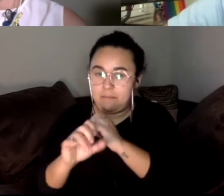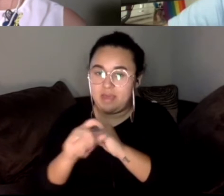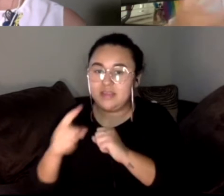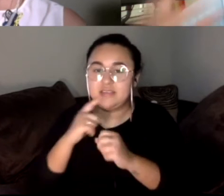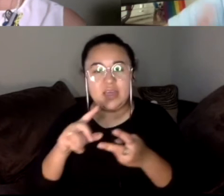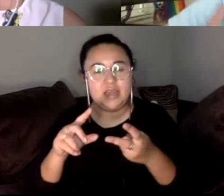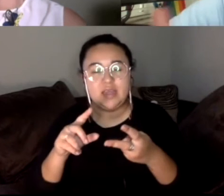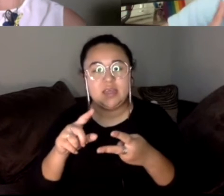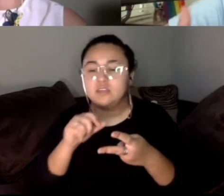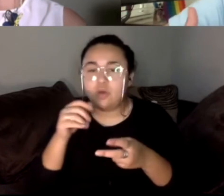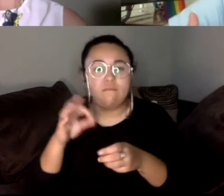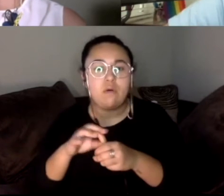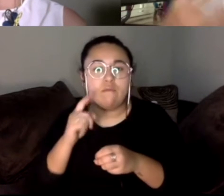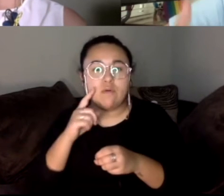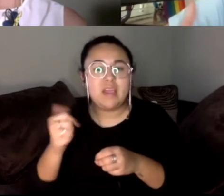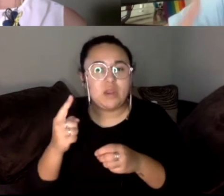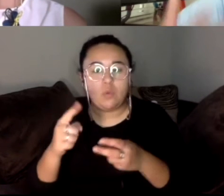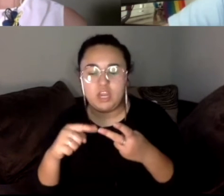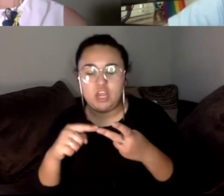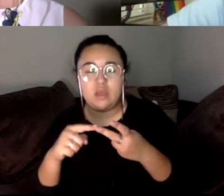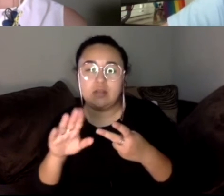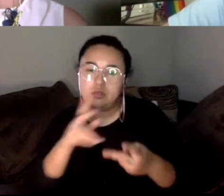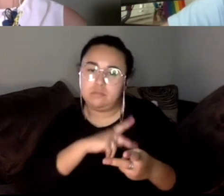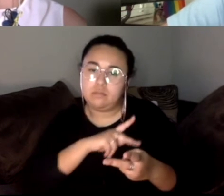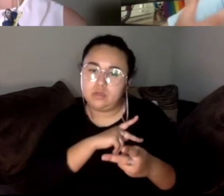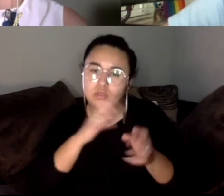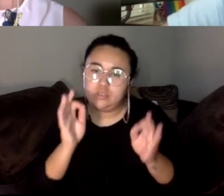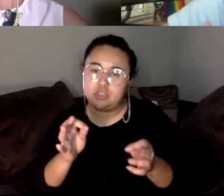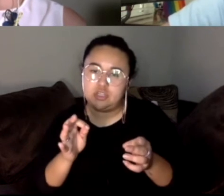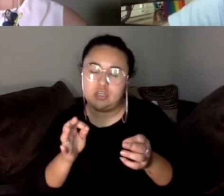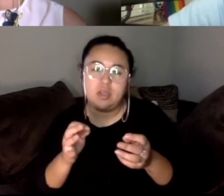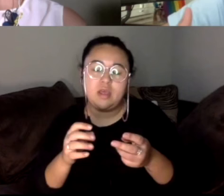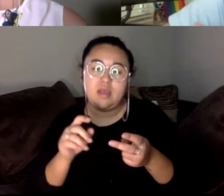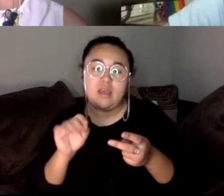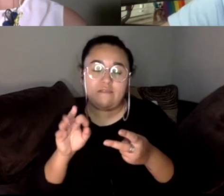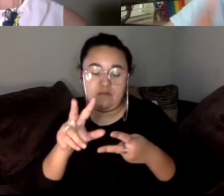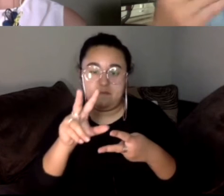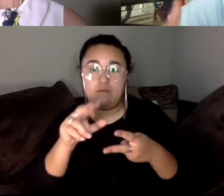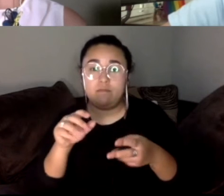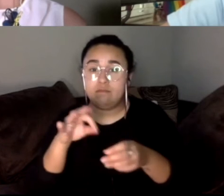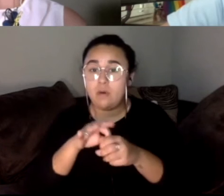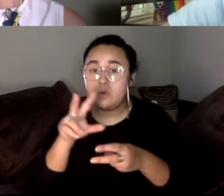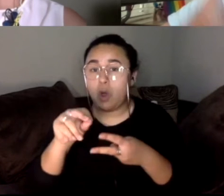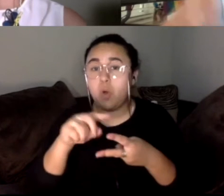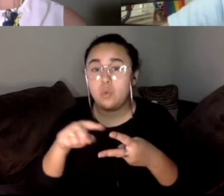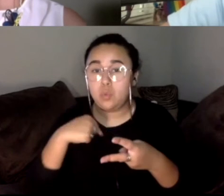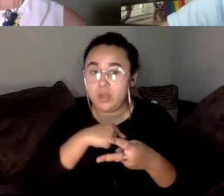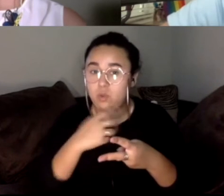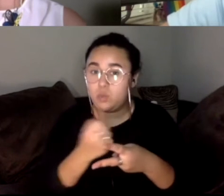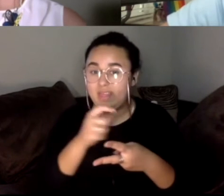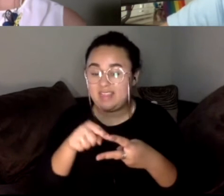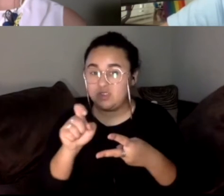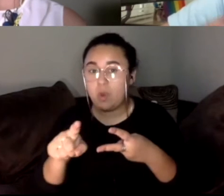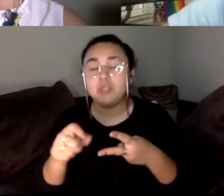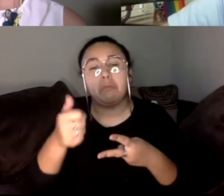no column. So that's really your personal choice. But really, as long as you know, and we we win that one, that's all right. I mean, once we once we pass